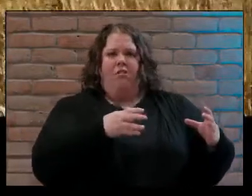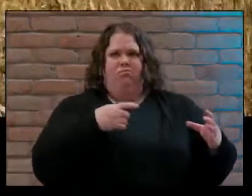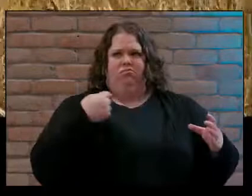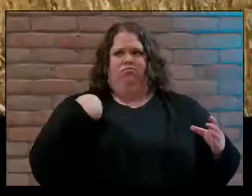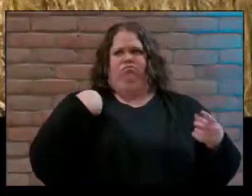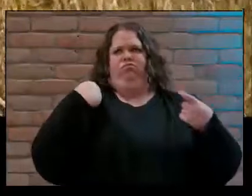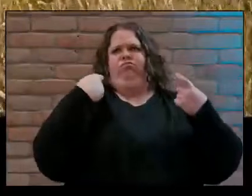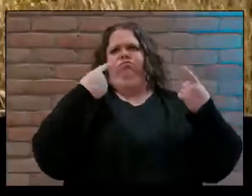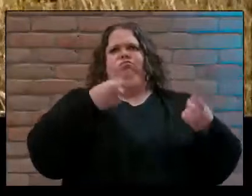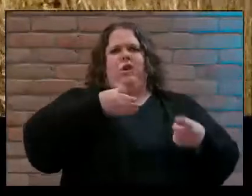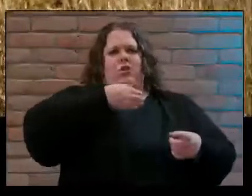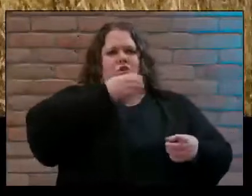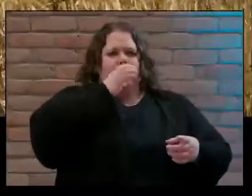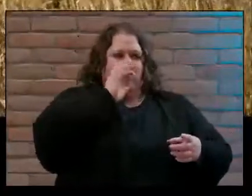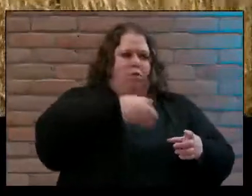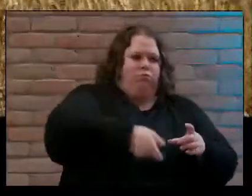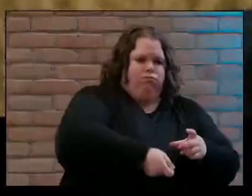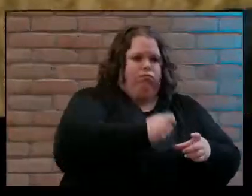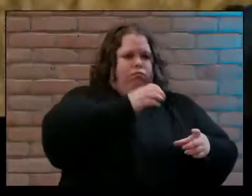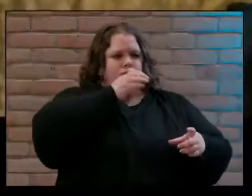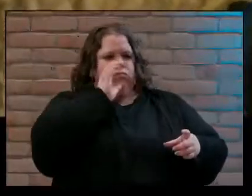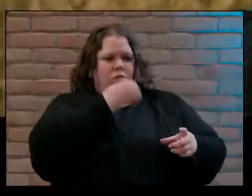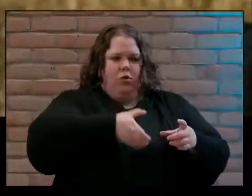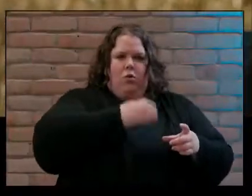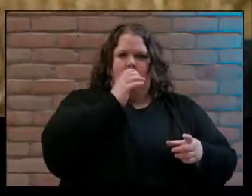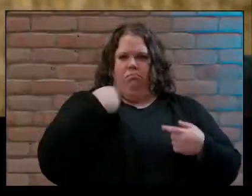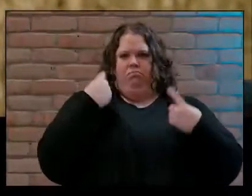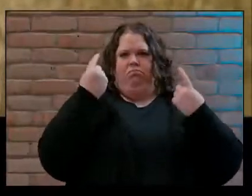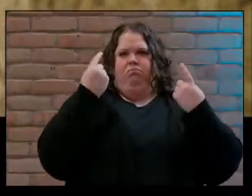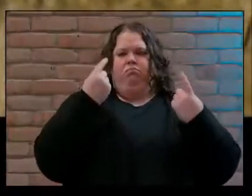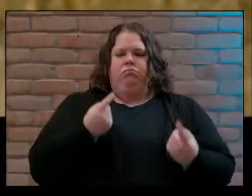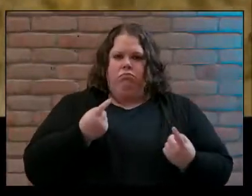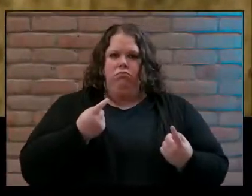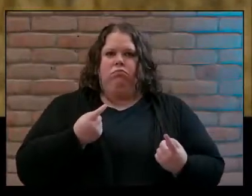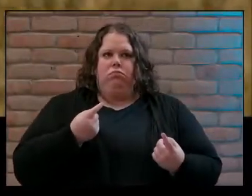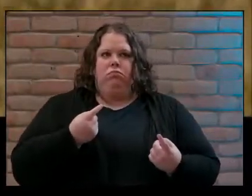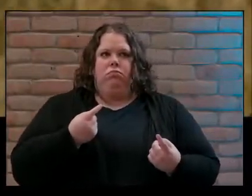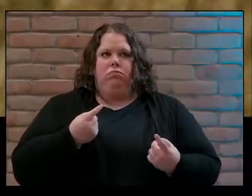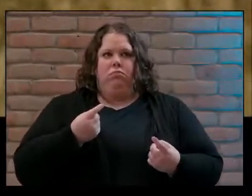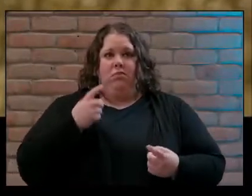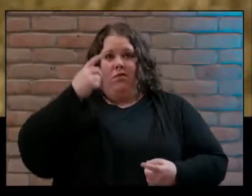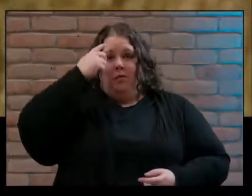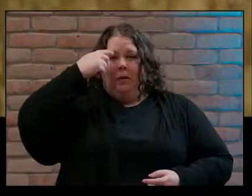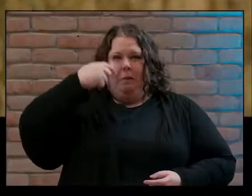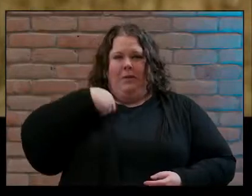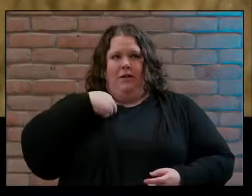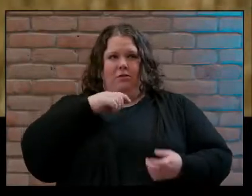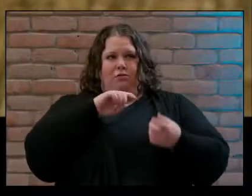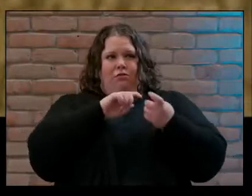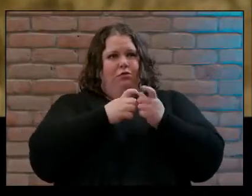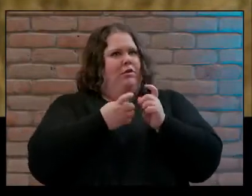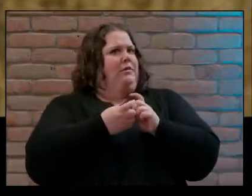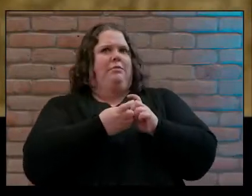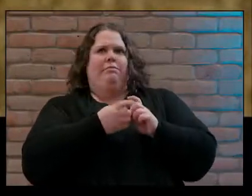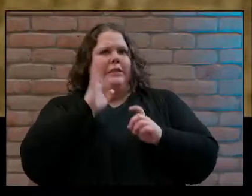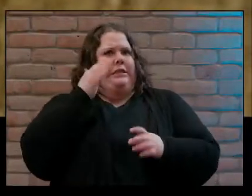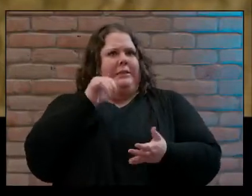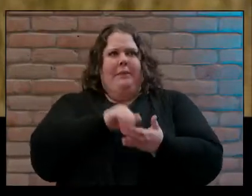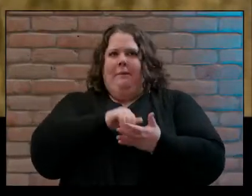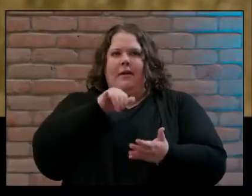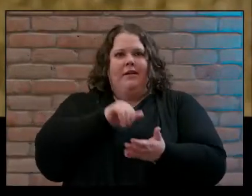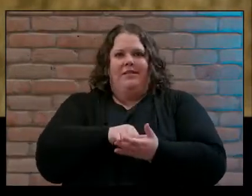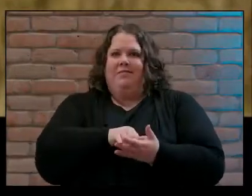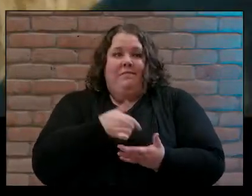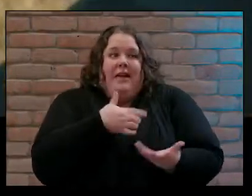years than I could count for me change seemed impossible I didn't want